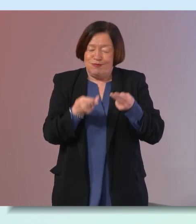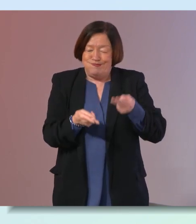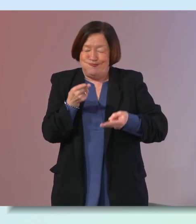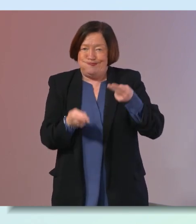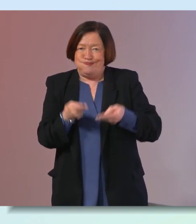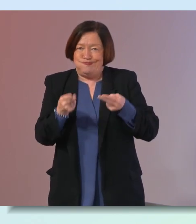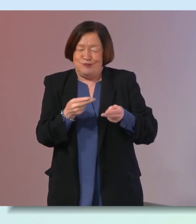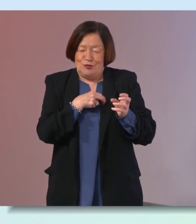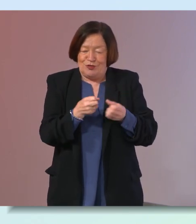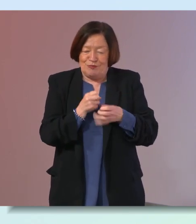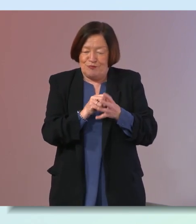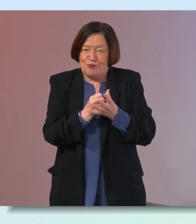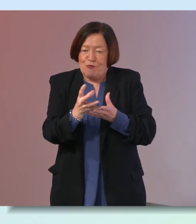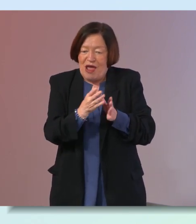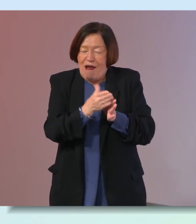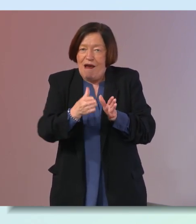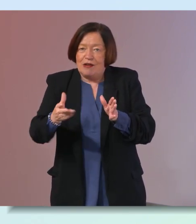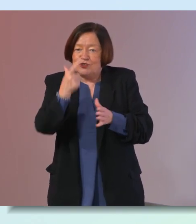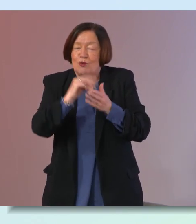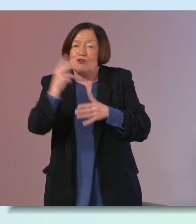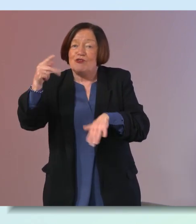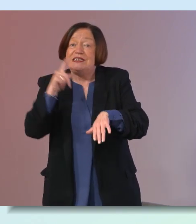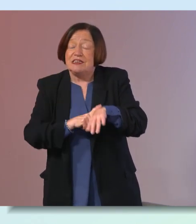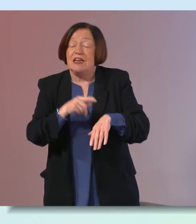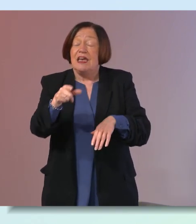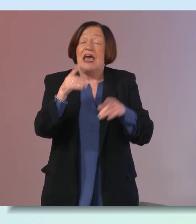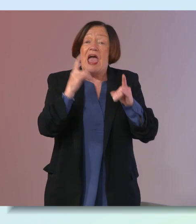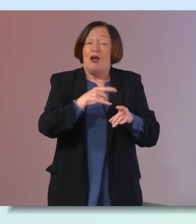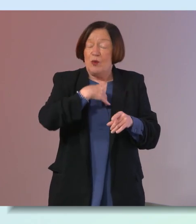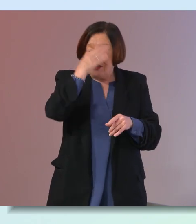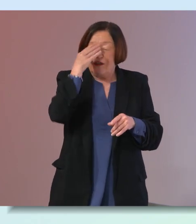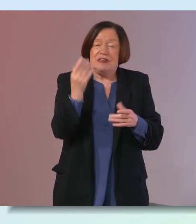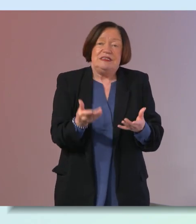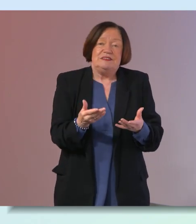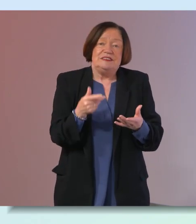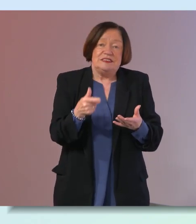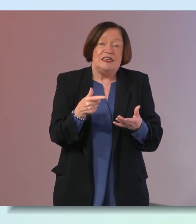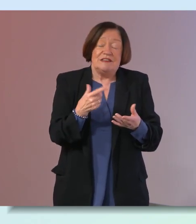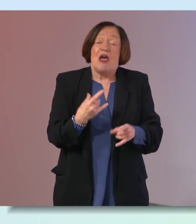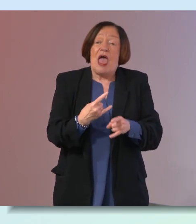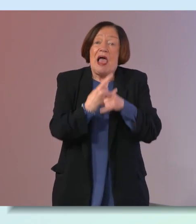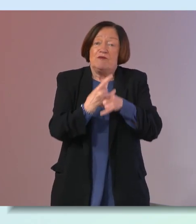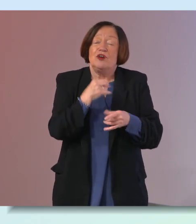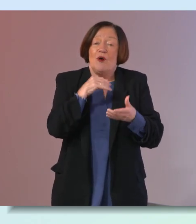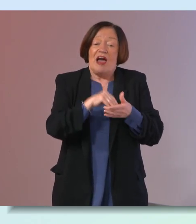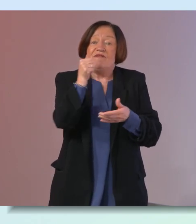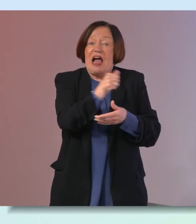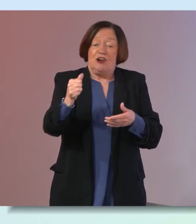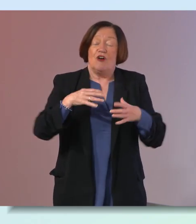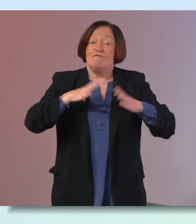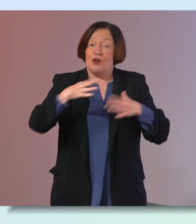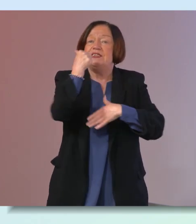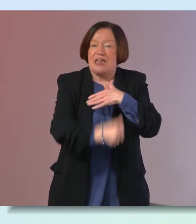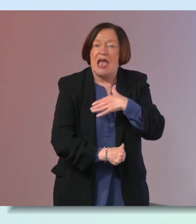know to spread that on two or three occasions in health what we know is it's very very very useful to have alcohol free days